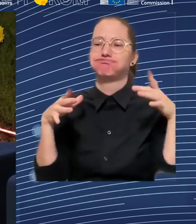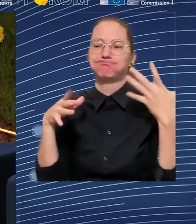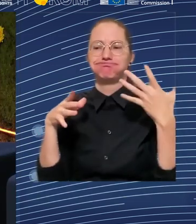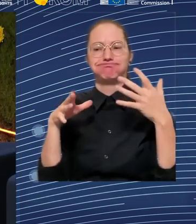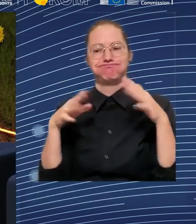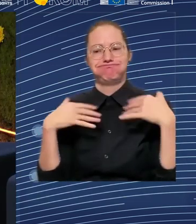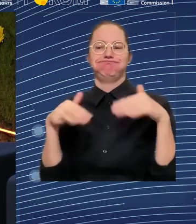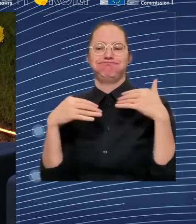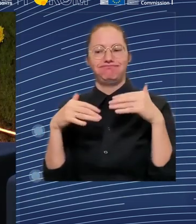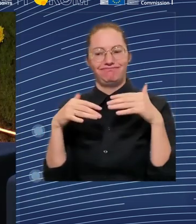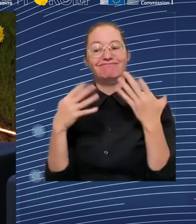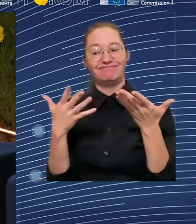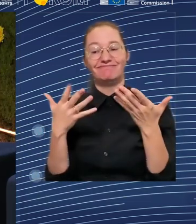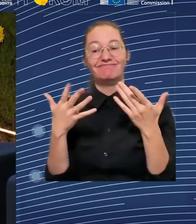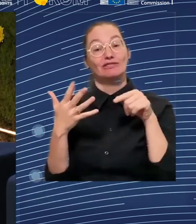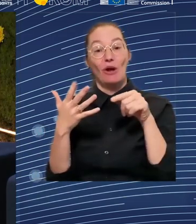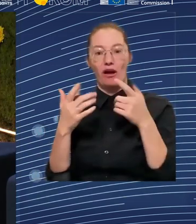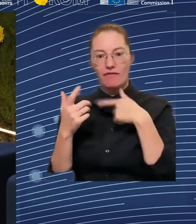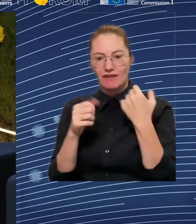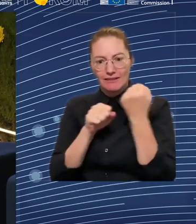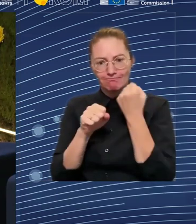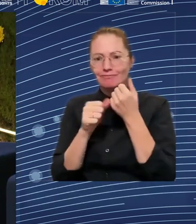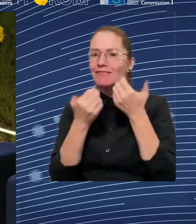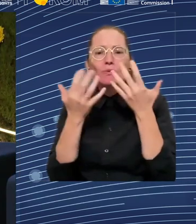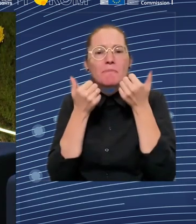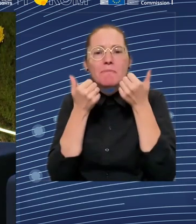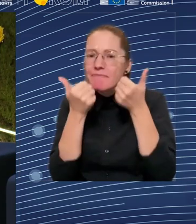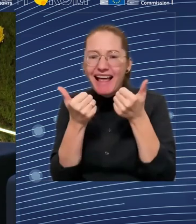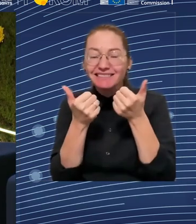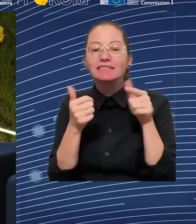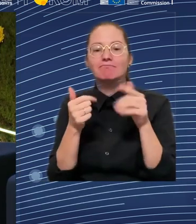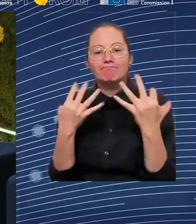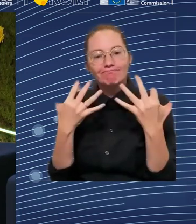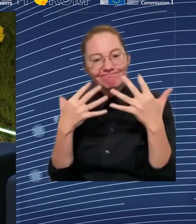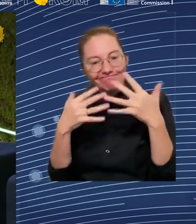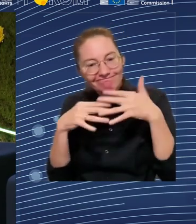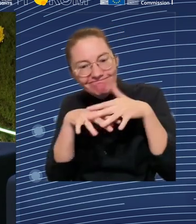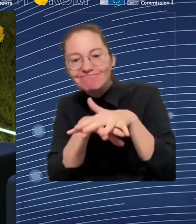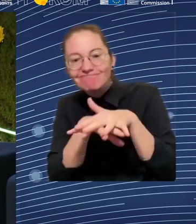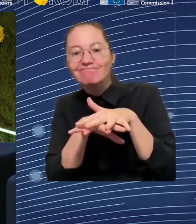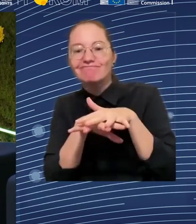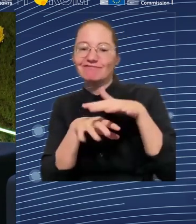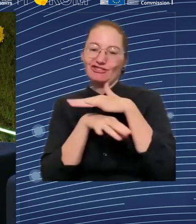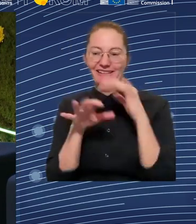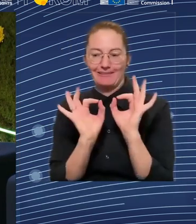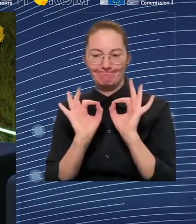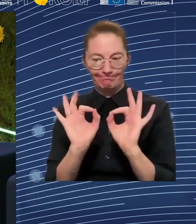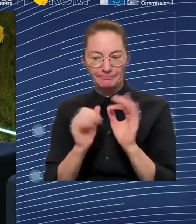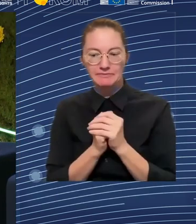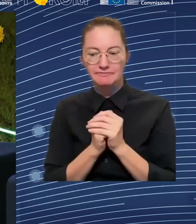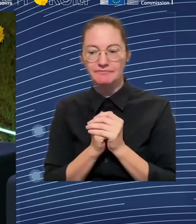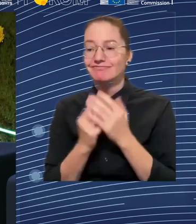important driver of change, of shortages, sorry. Now, the persistent labor shortages are really found